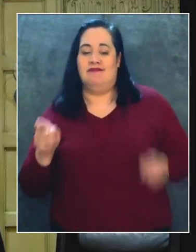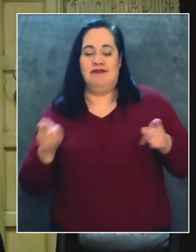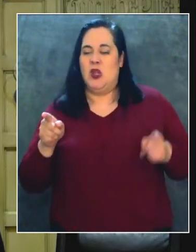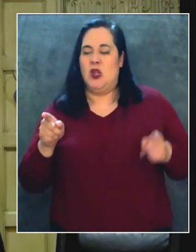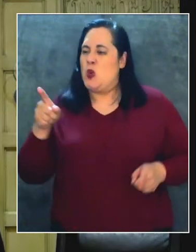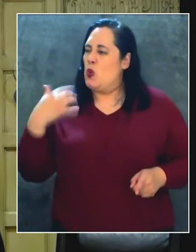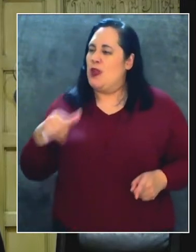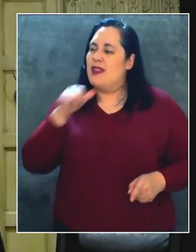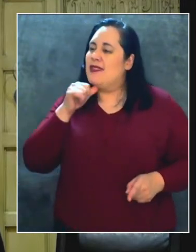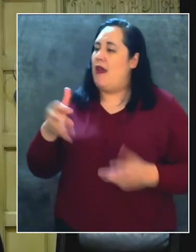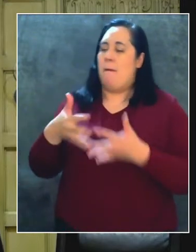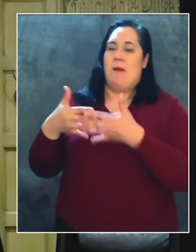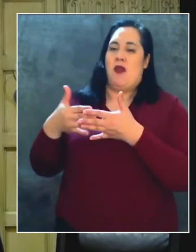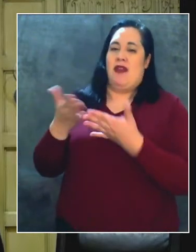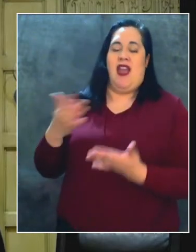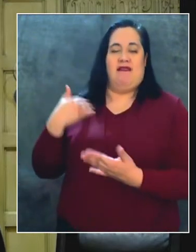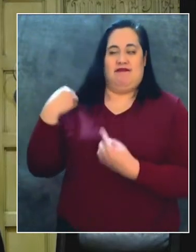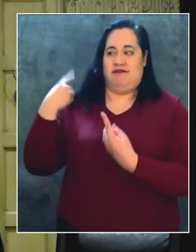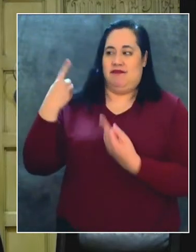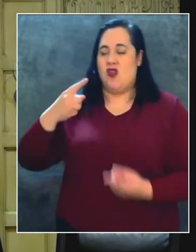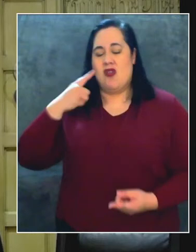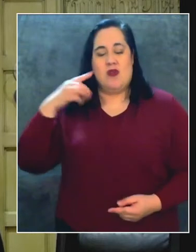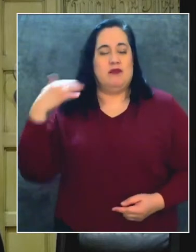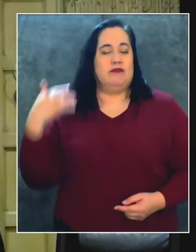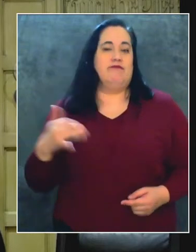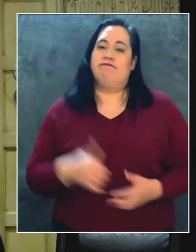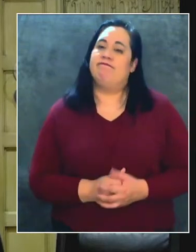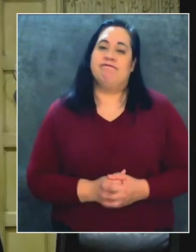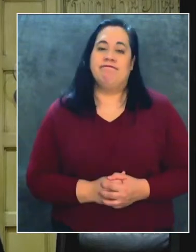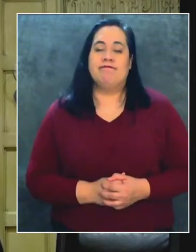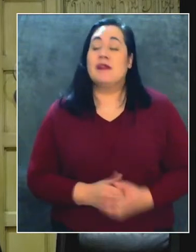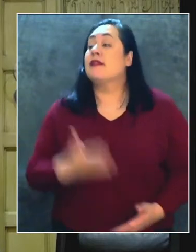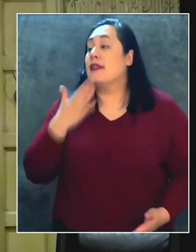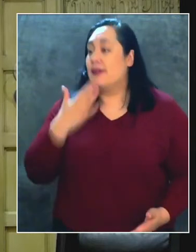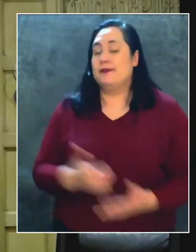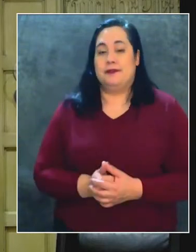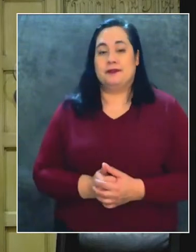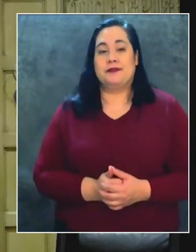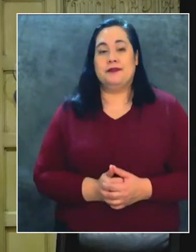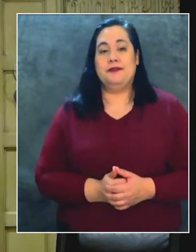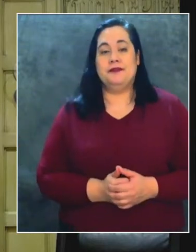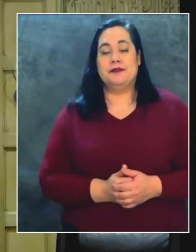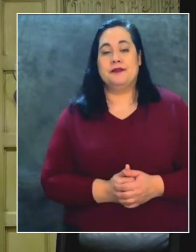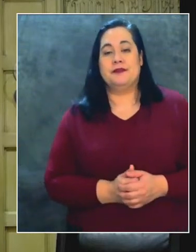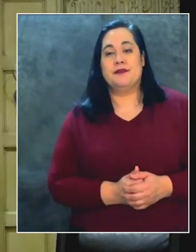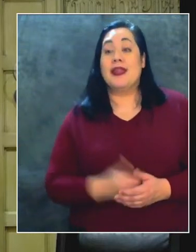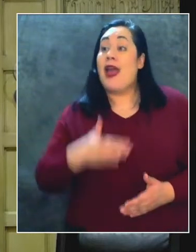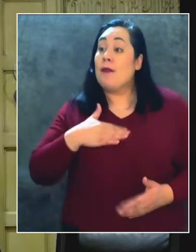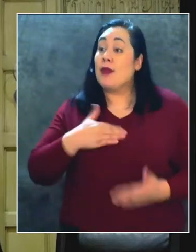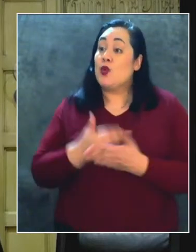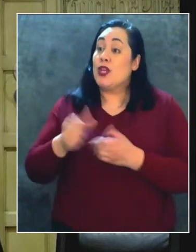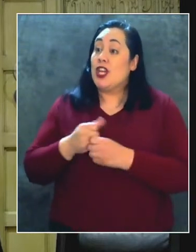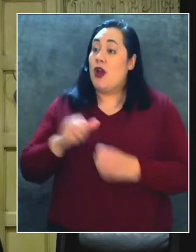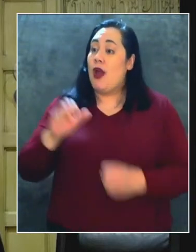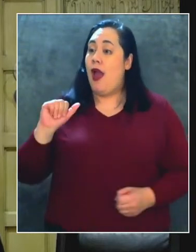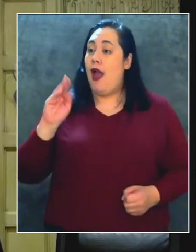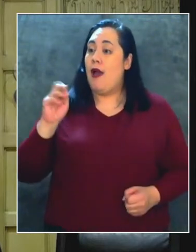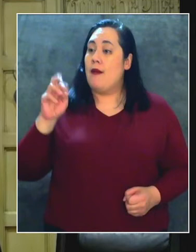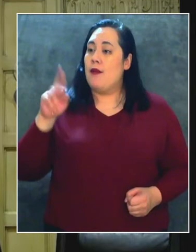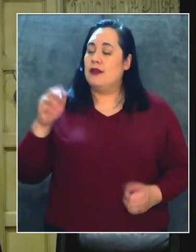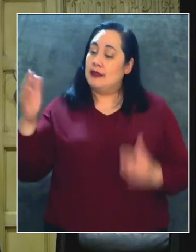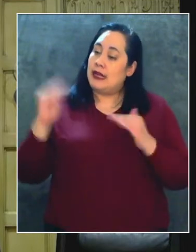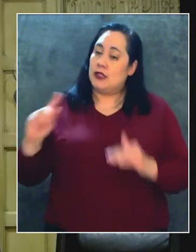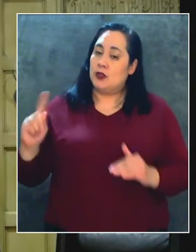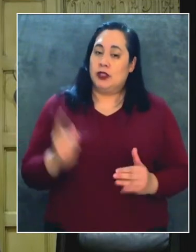-American things I've heard in some time. Thank you. Happy New Year, Albert. I'll take the next question.